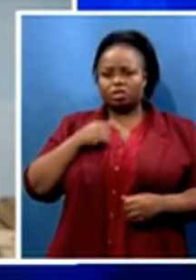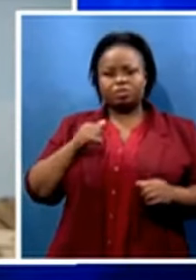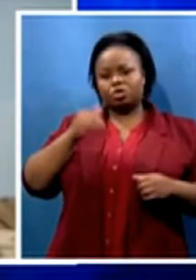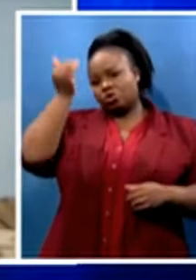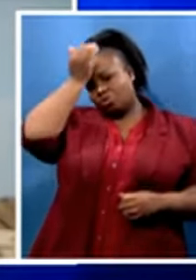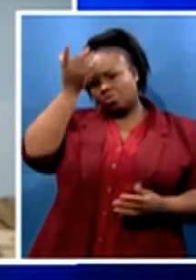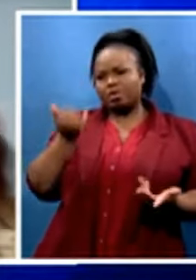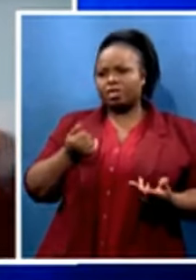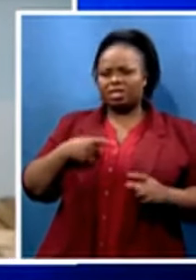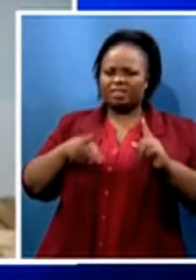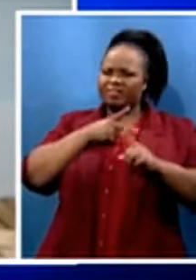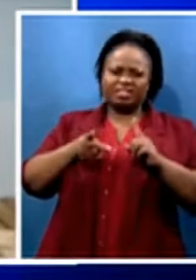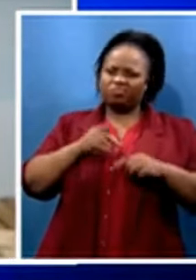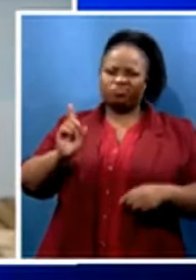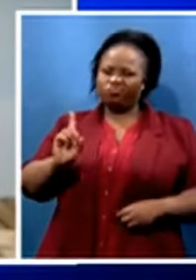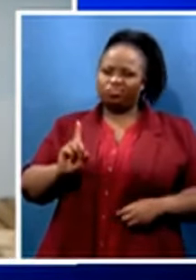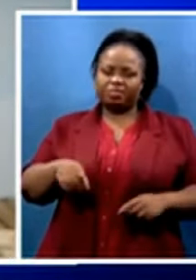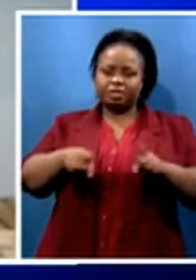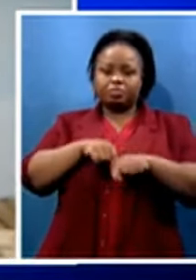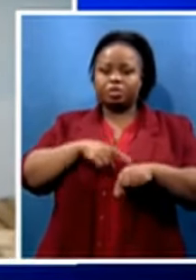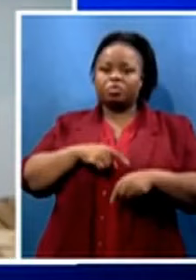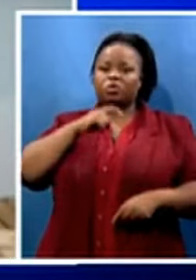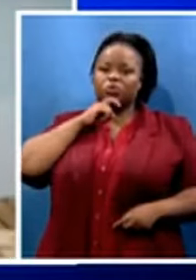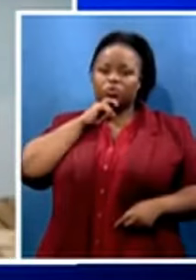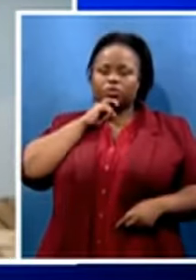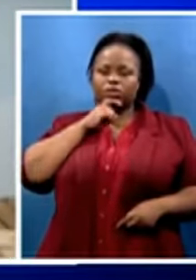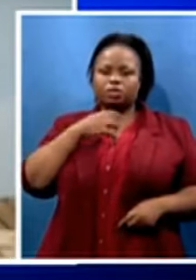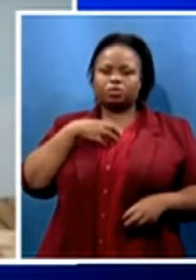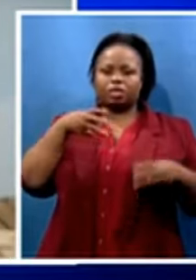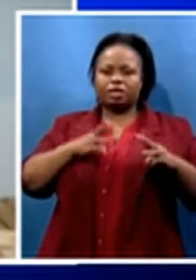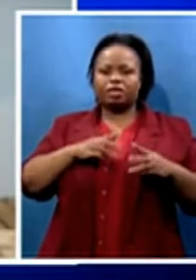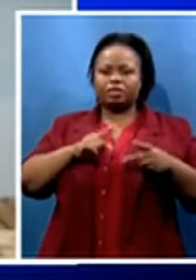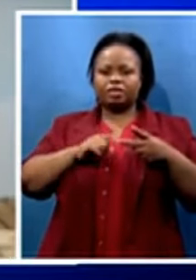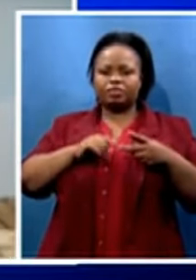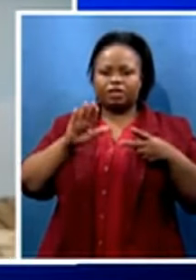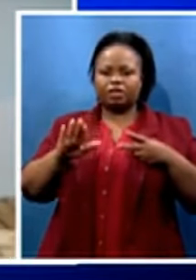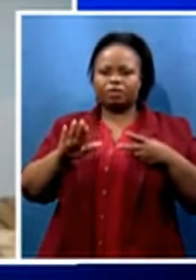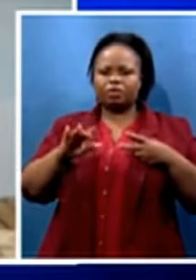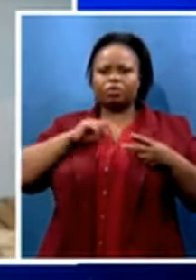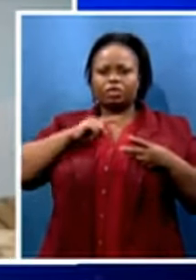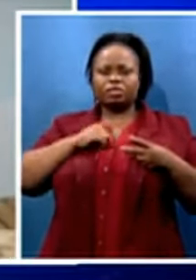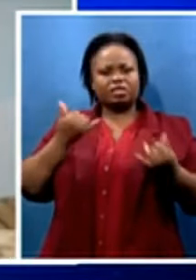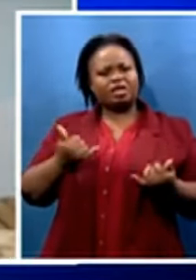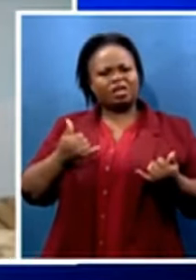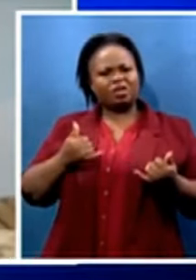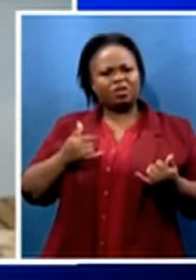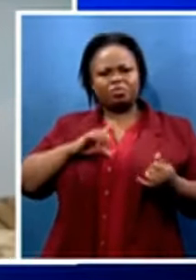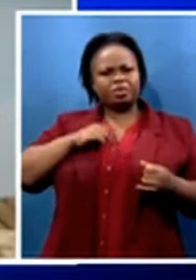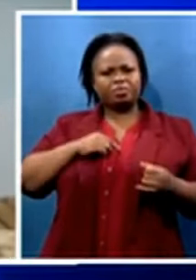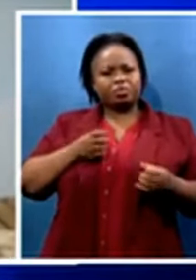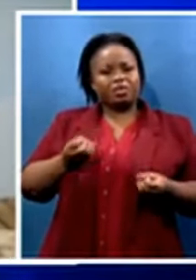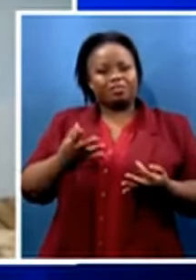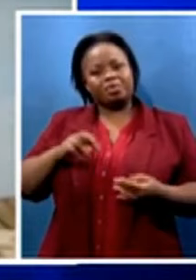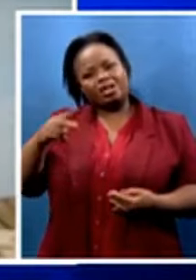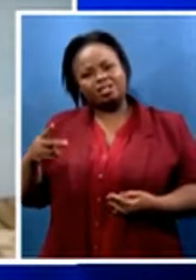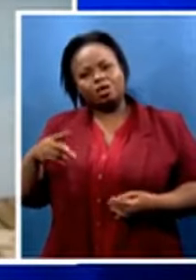his victimhood almost as a weapon against our senses of justice and another, you know what I mean, another, you know, what's the word, violation against the body of politics.